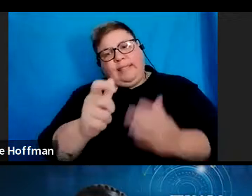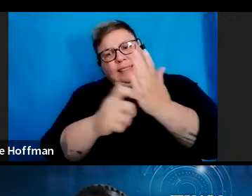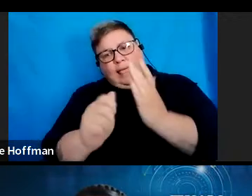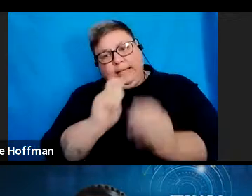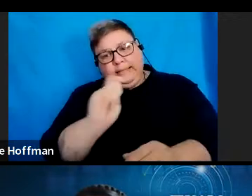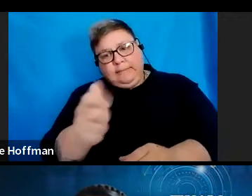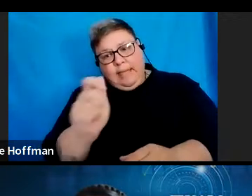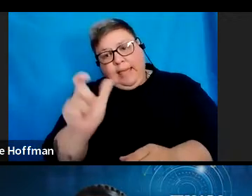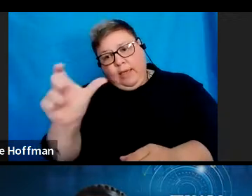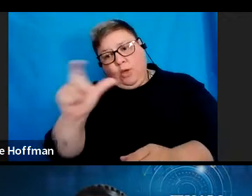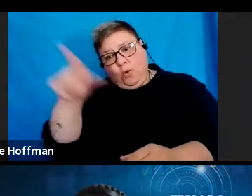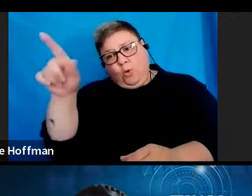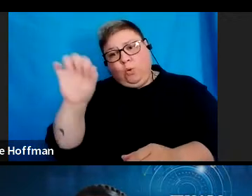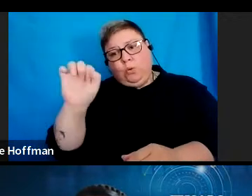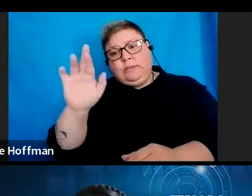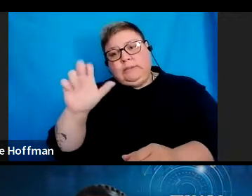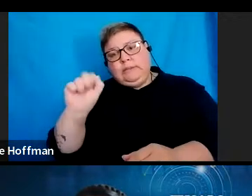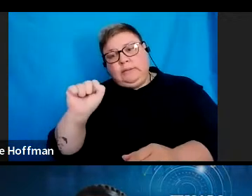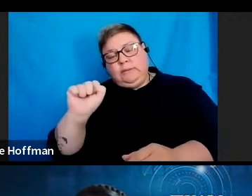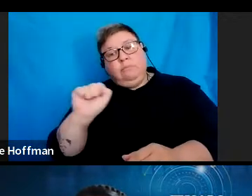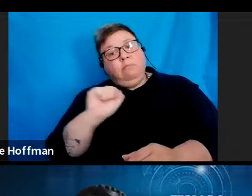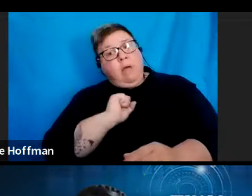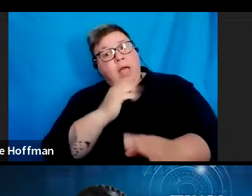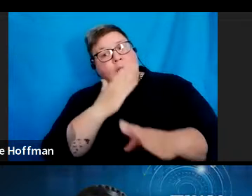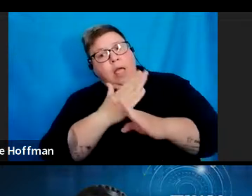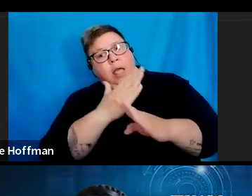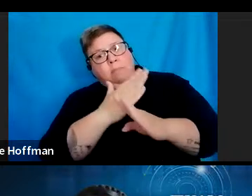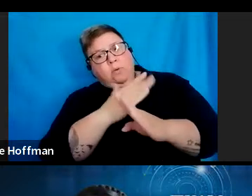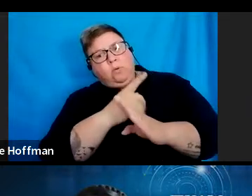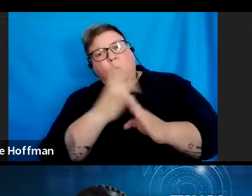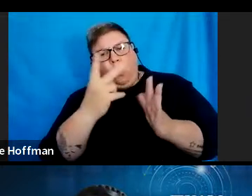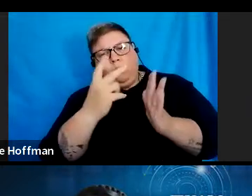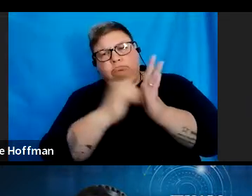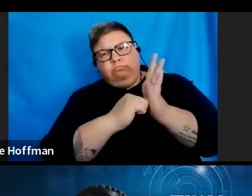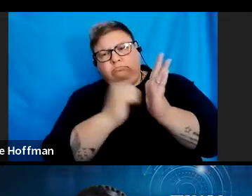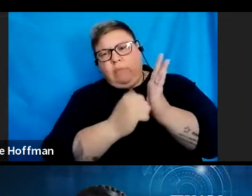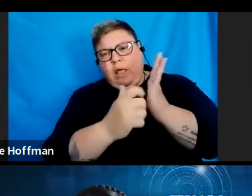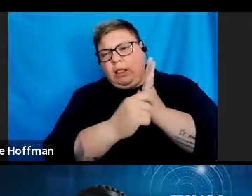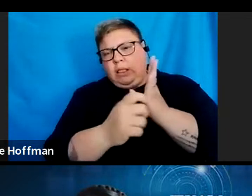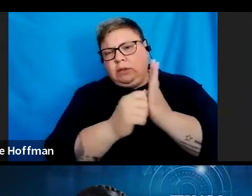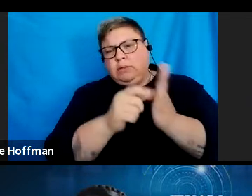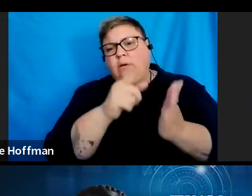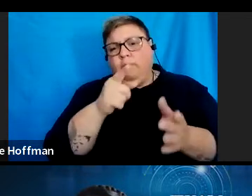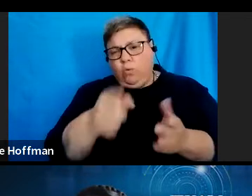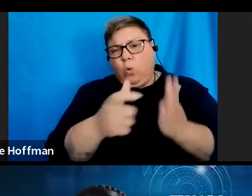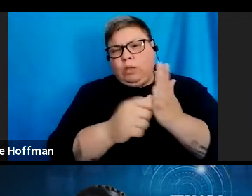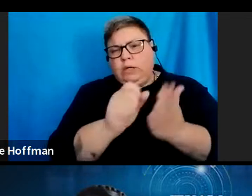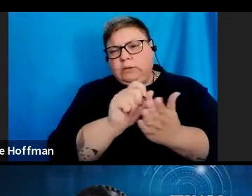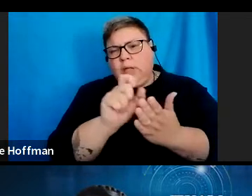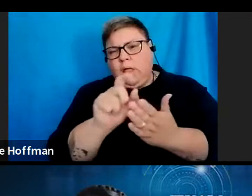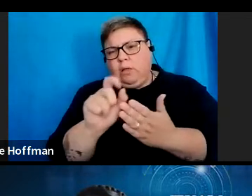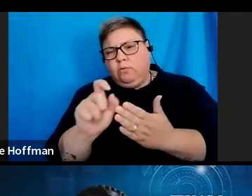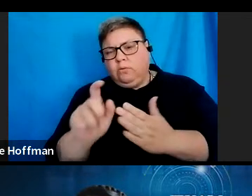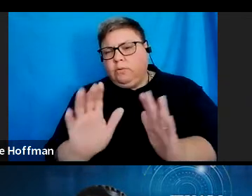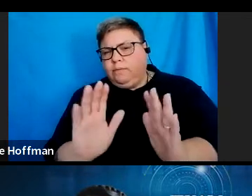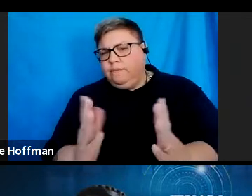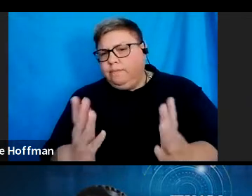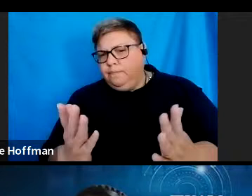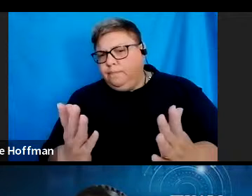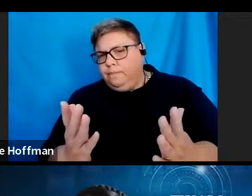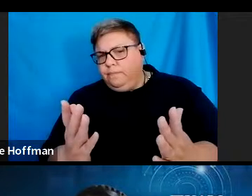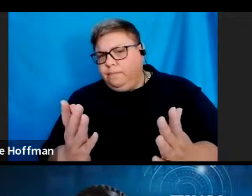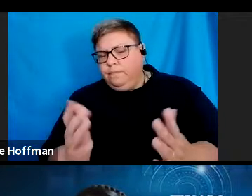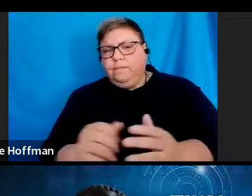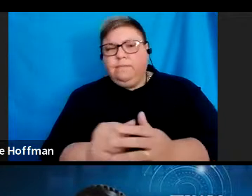SASE, whereas my employer deducted tax as per the tax directive? Darlene, can you assist with the question?